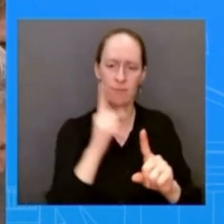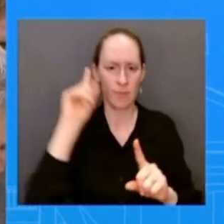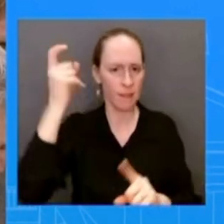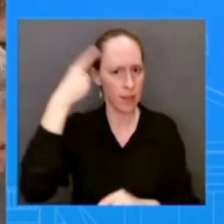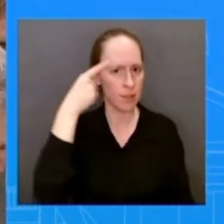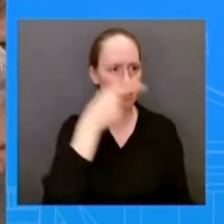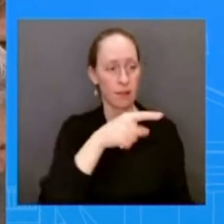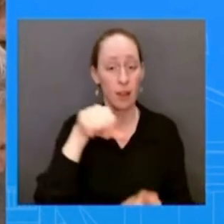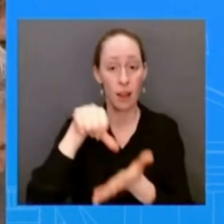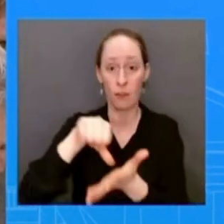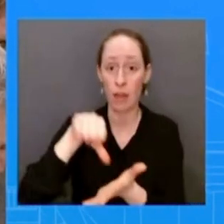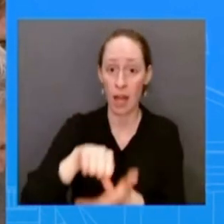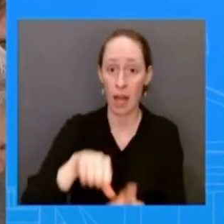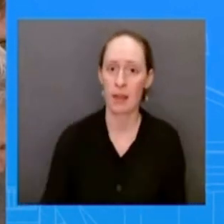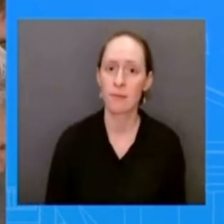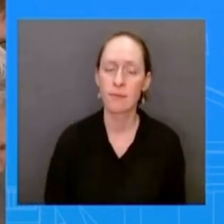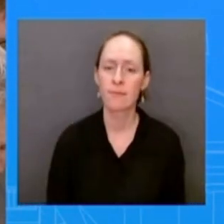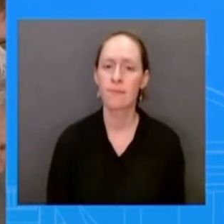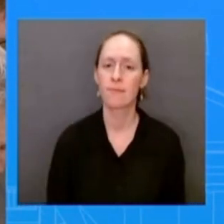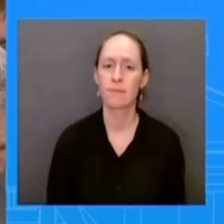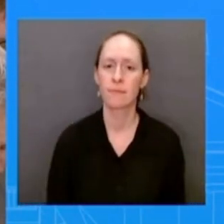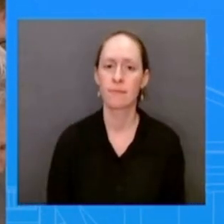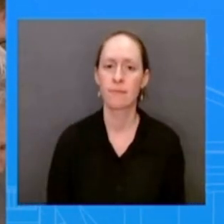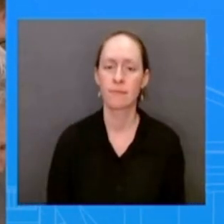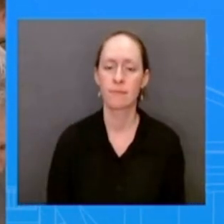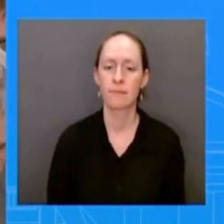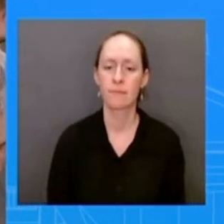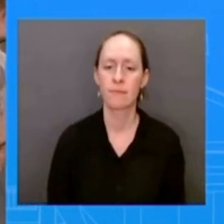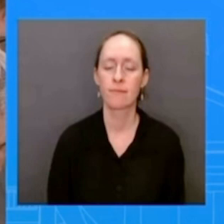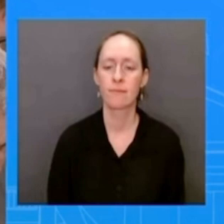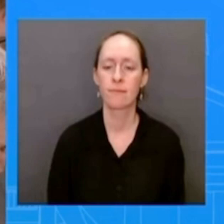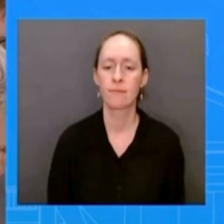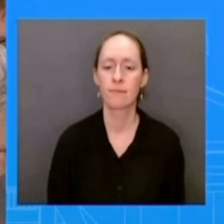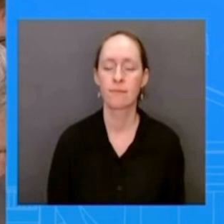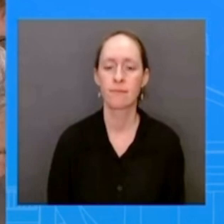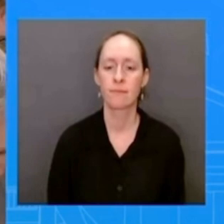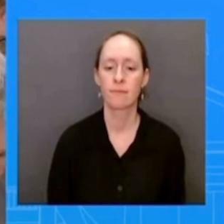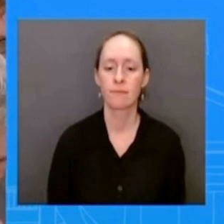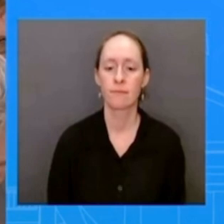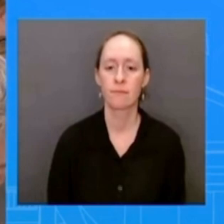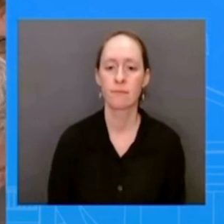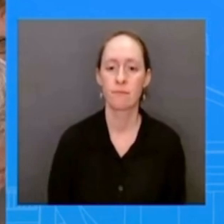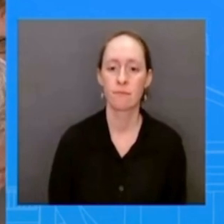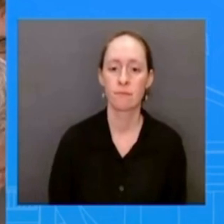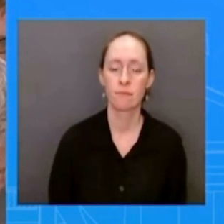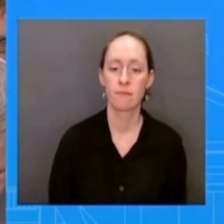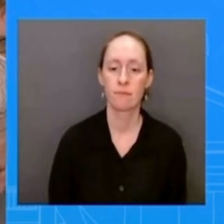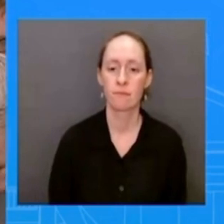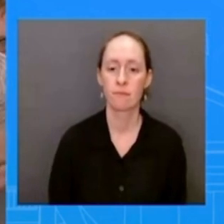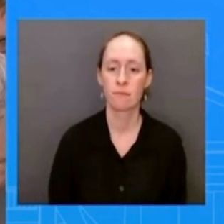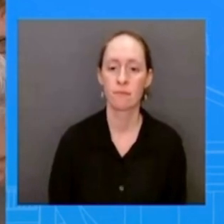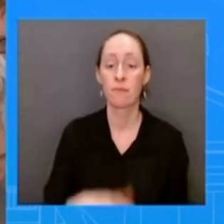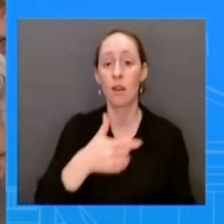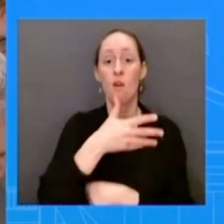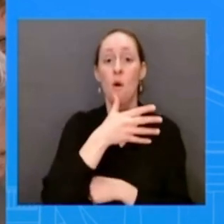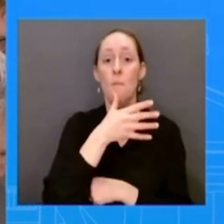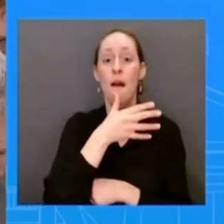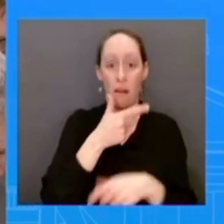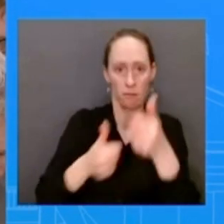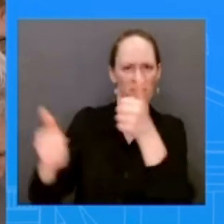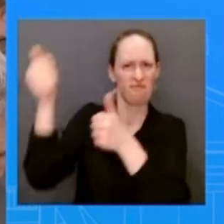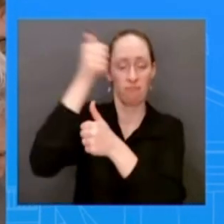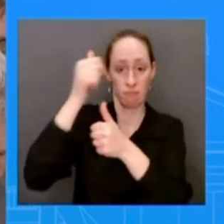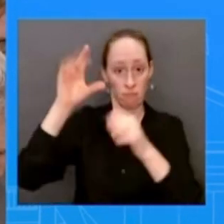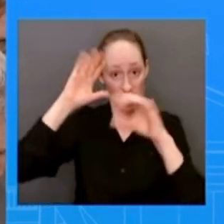oman in the last paragraph he said that he welcomed the historical role in inverted commas of the of omanis in